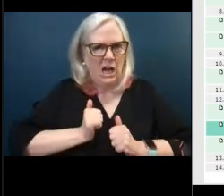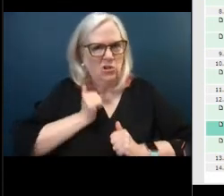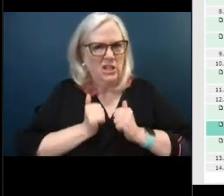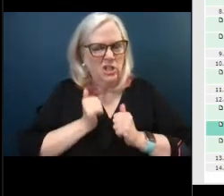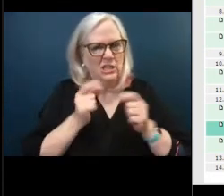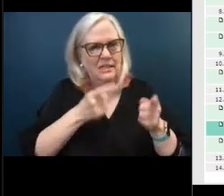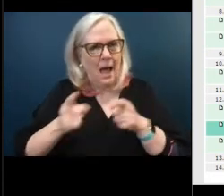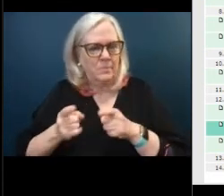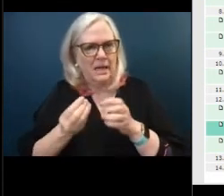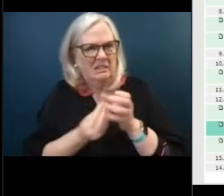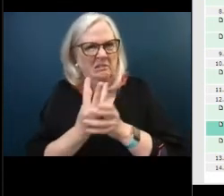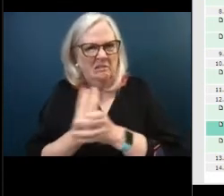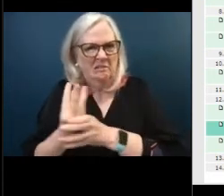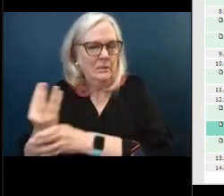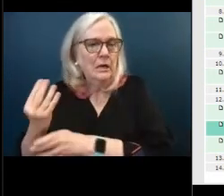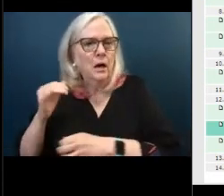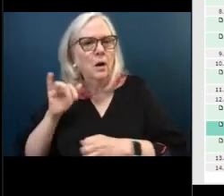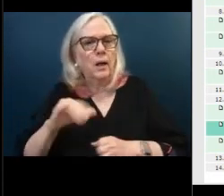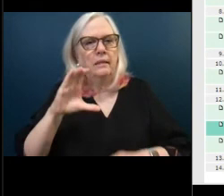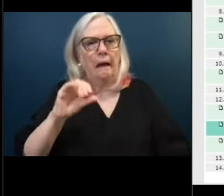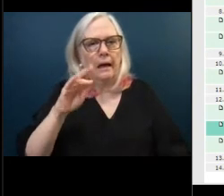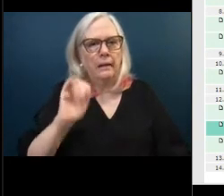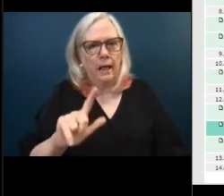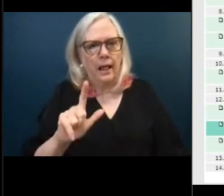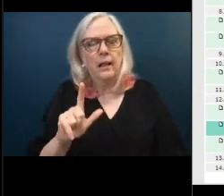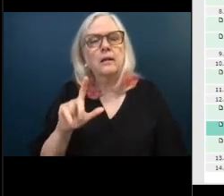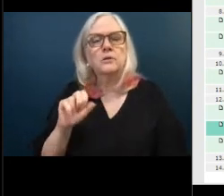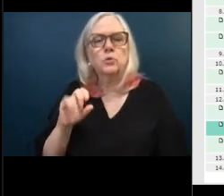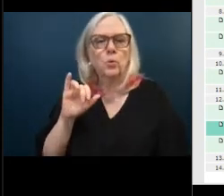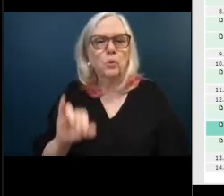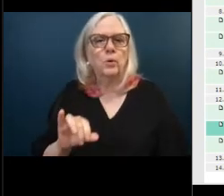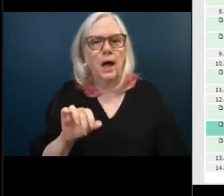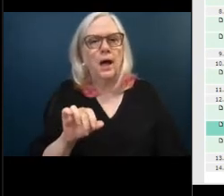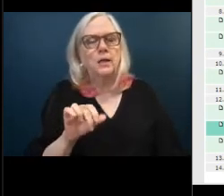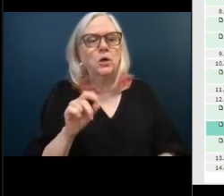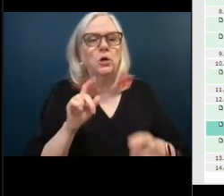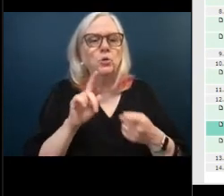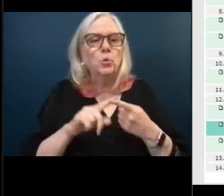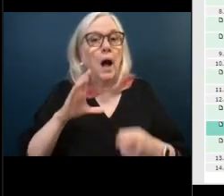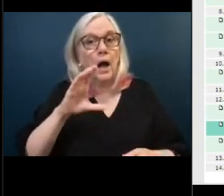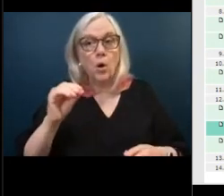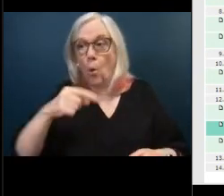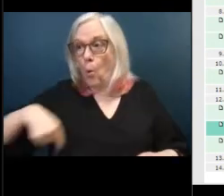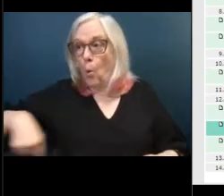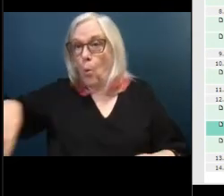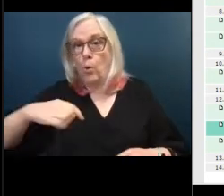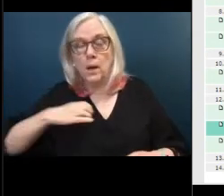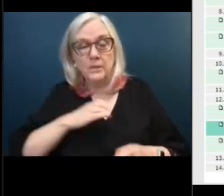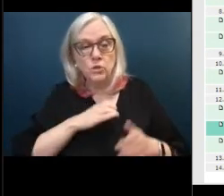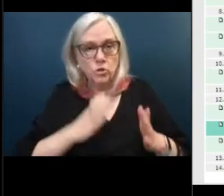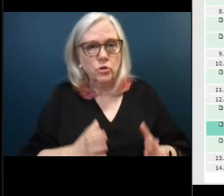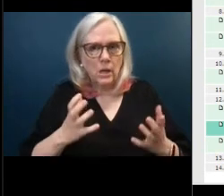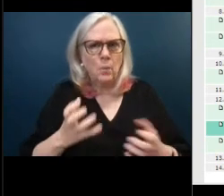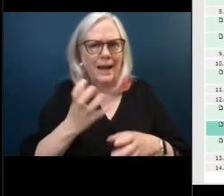canal um but again to my colleagues i would like to get some more feedback about this issue